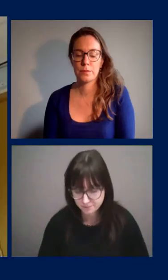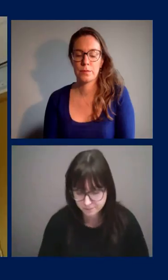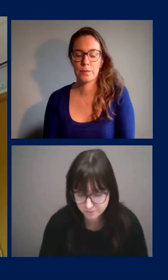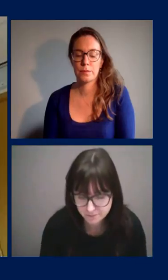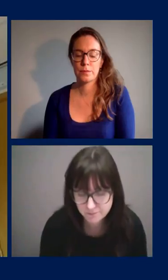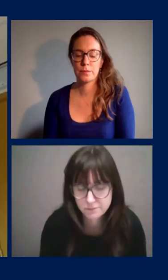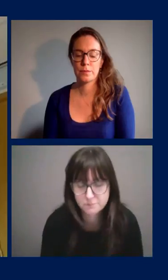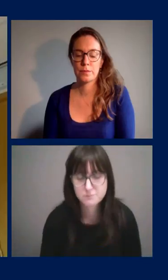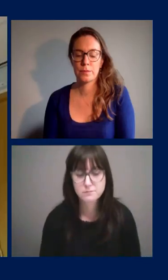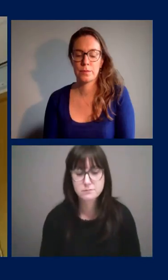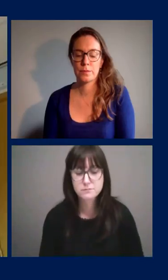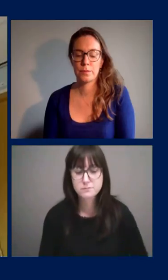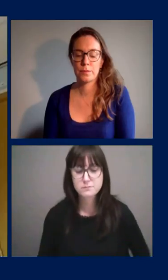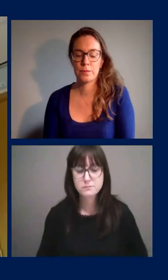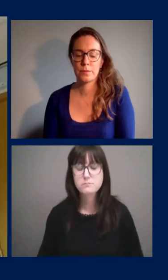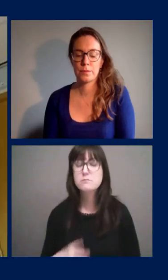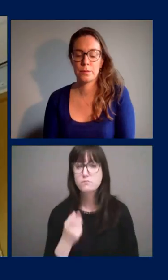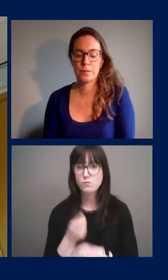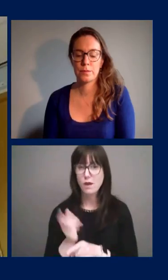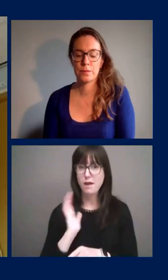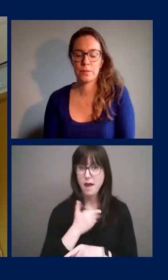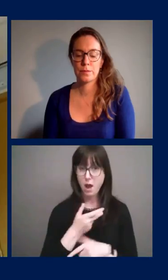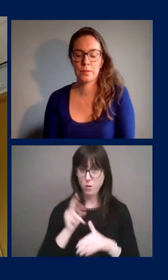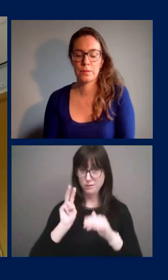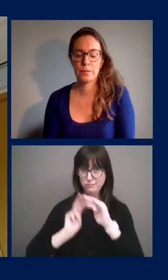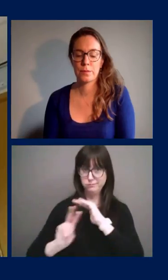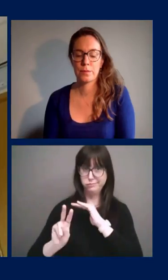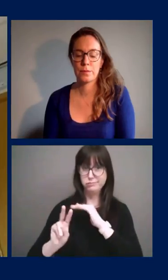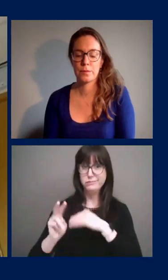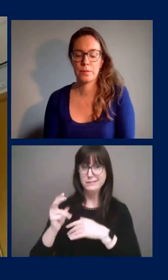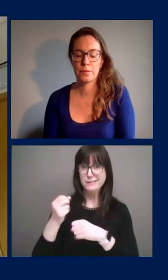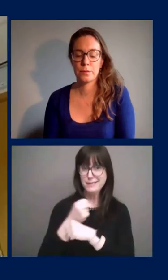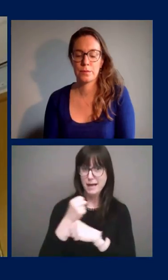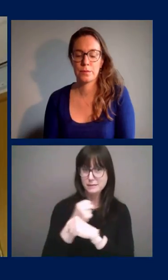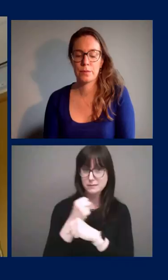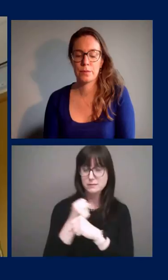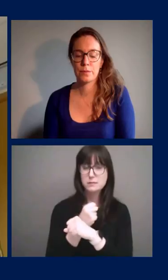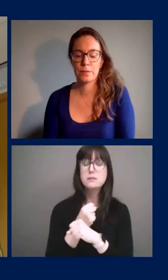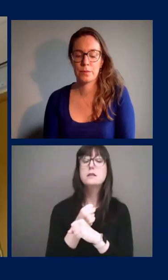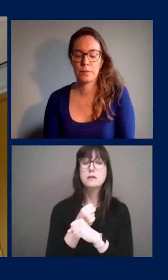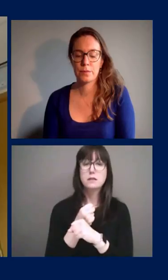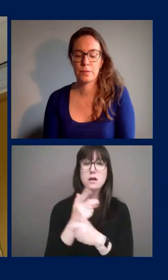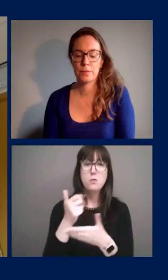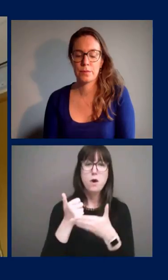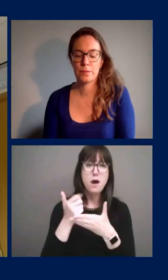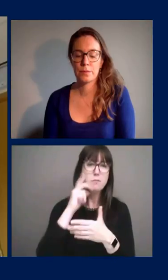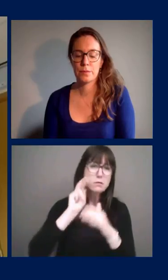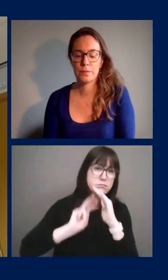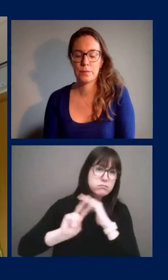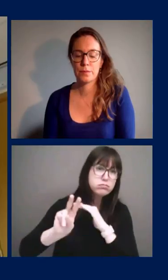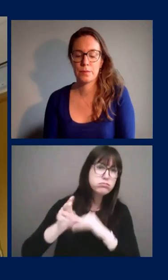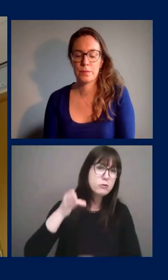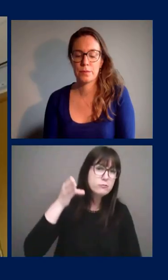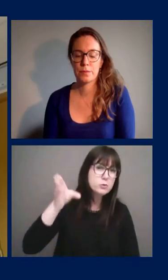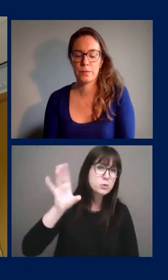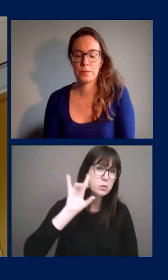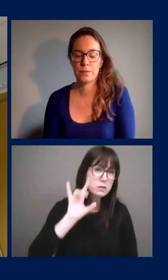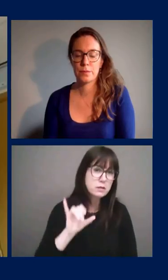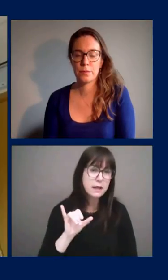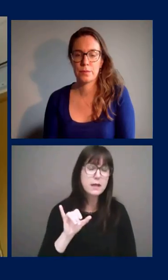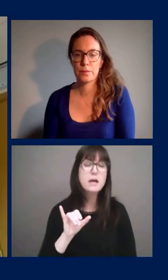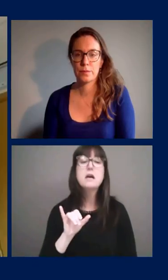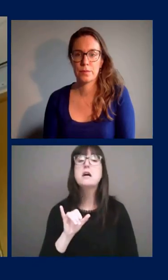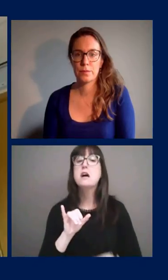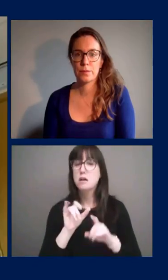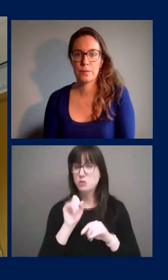the modeling uh that we follow that gives us an idea of the path into the future shows that if we continue this